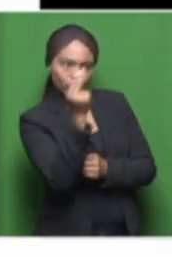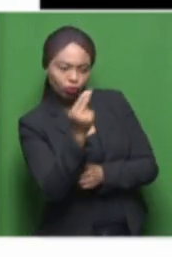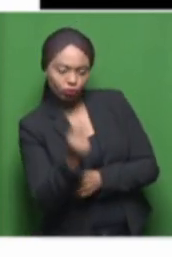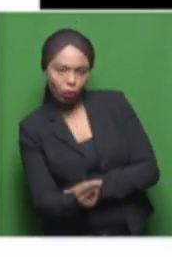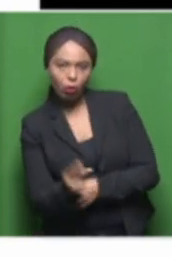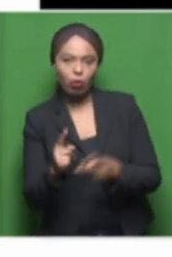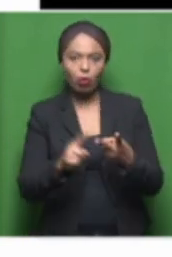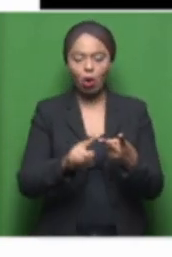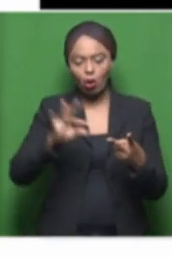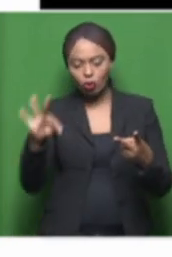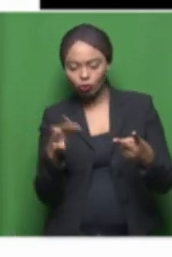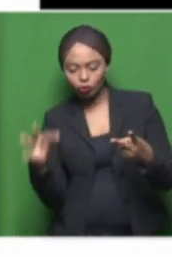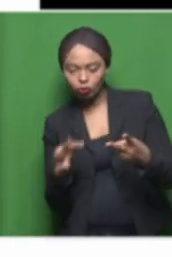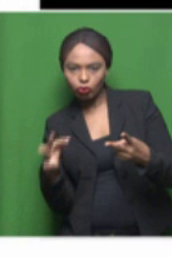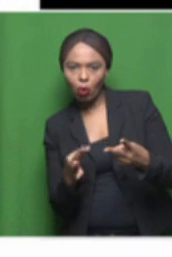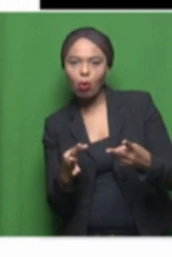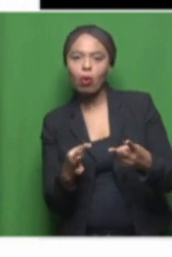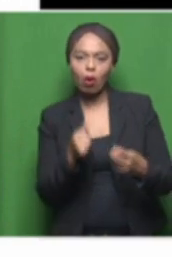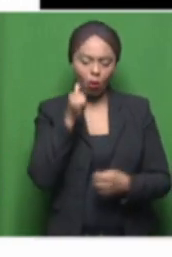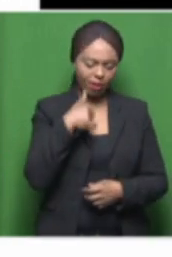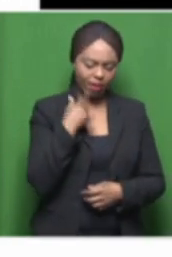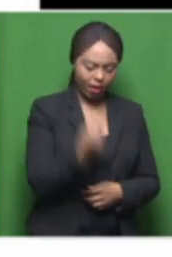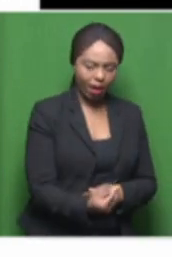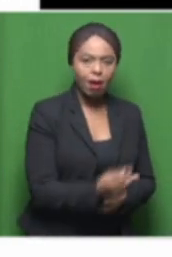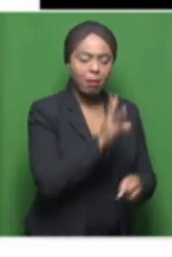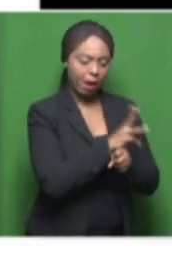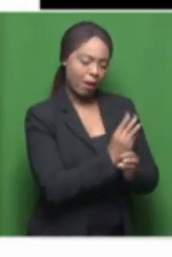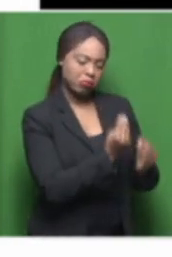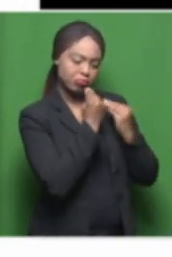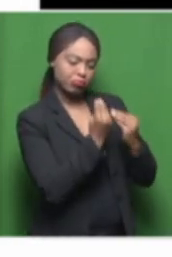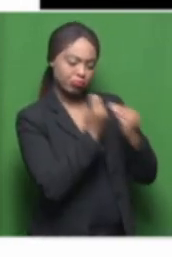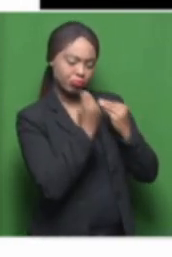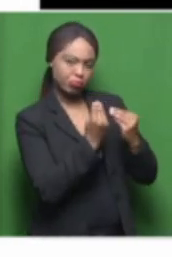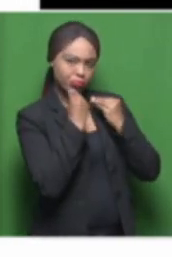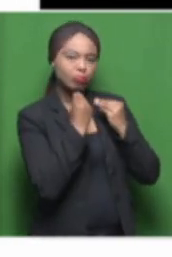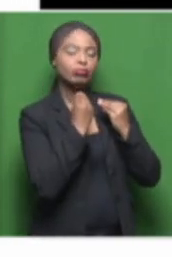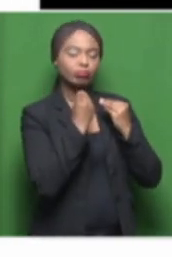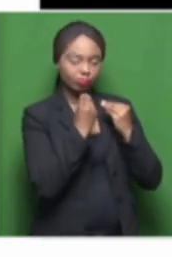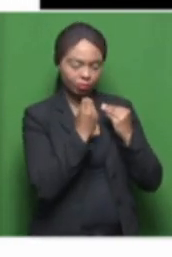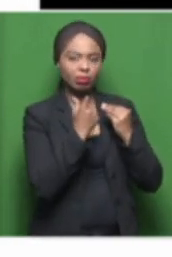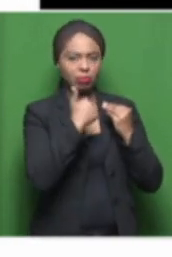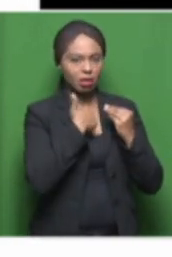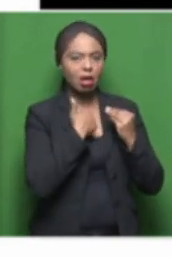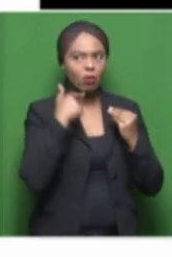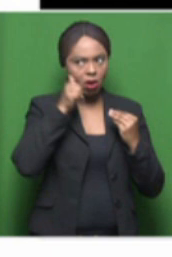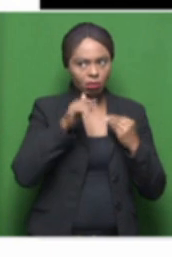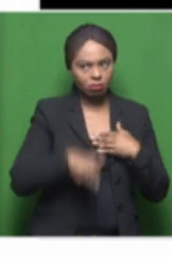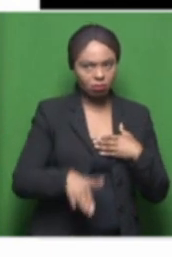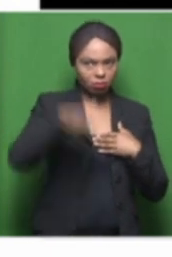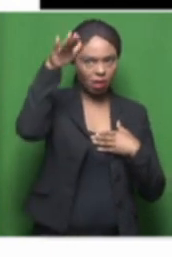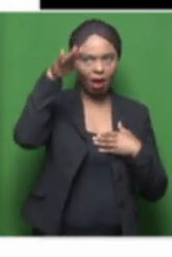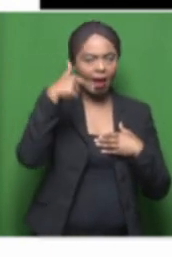age, you know? So, um, I always grew up knowing that, you know, um, I want to become, uh, an artist.